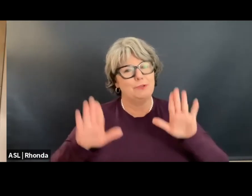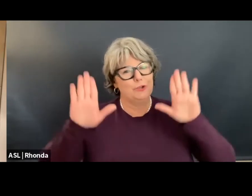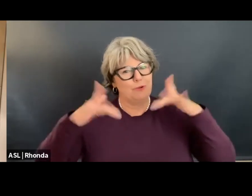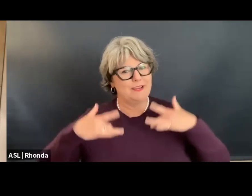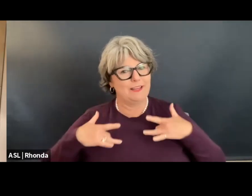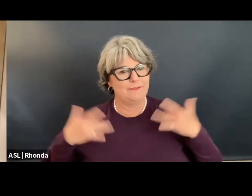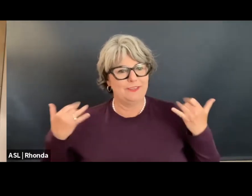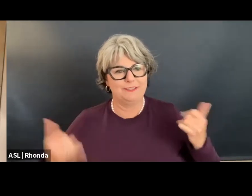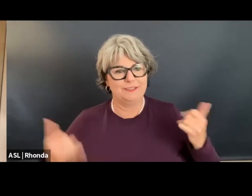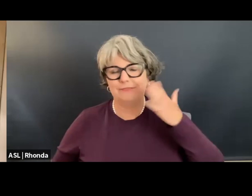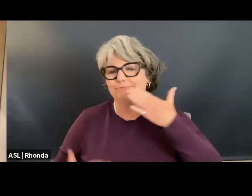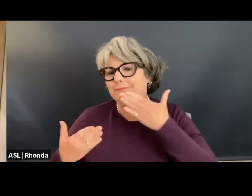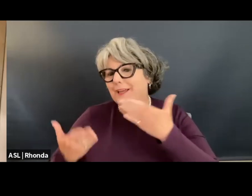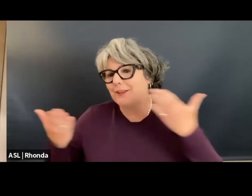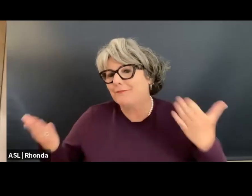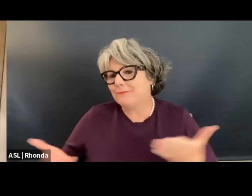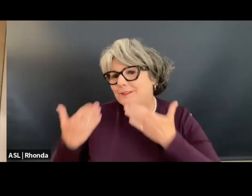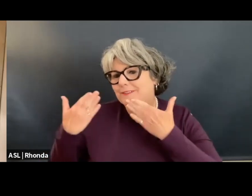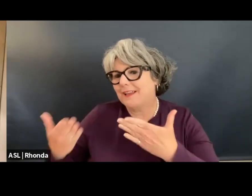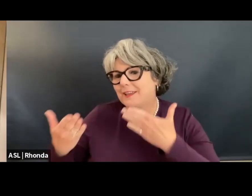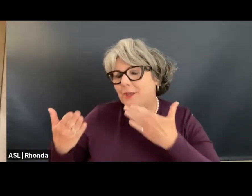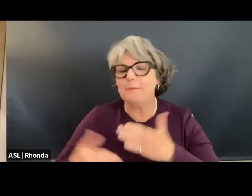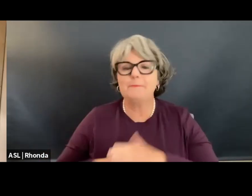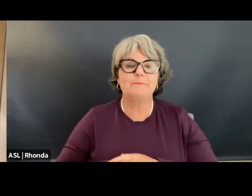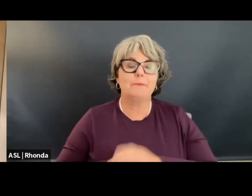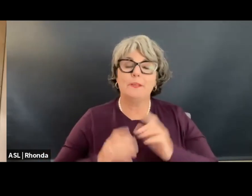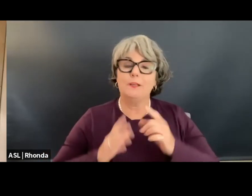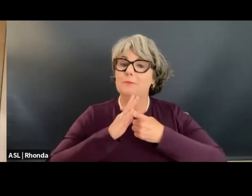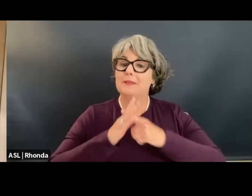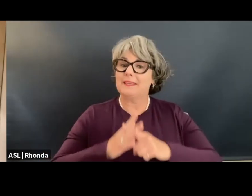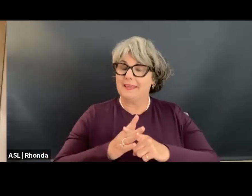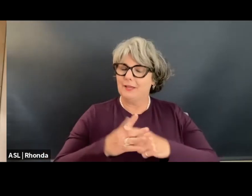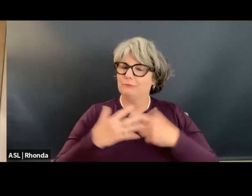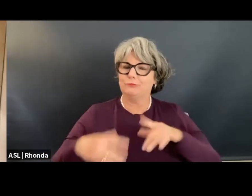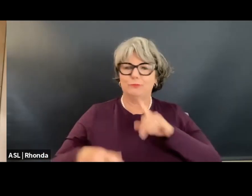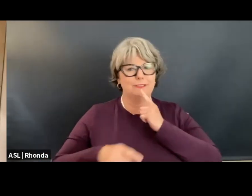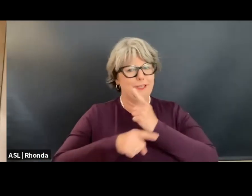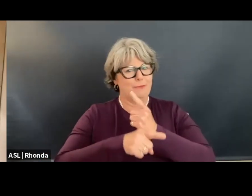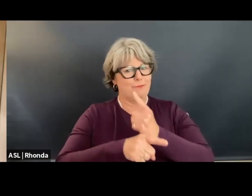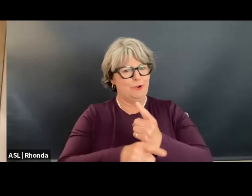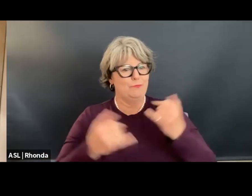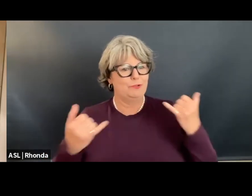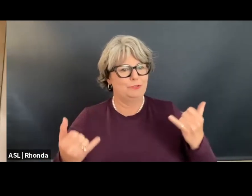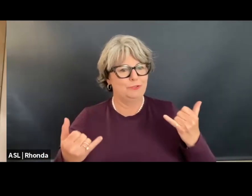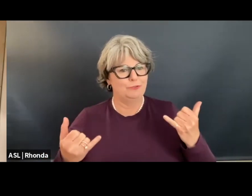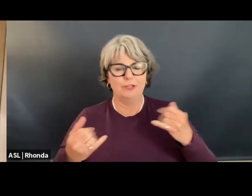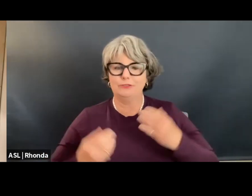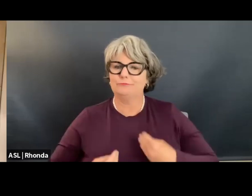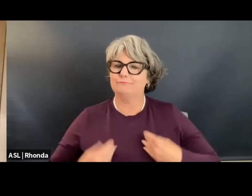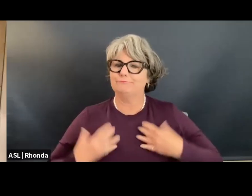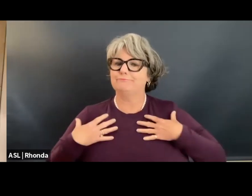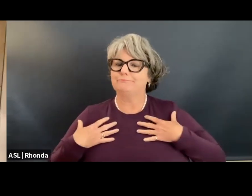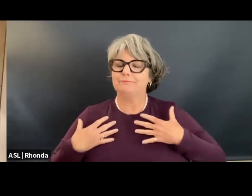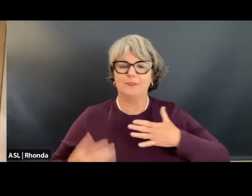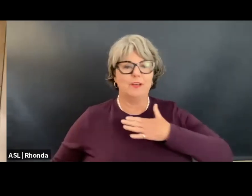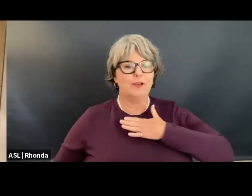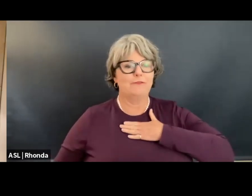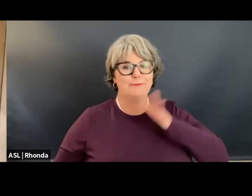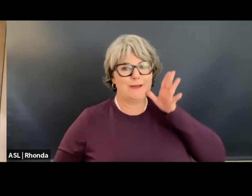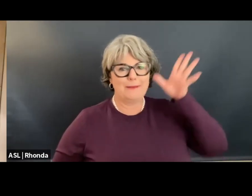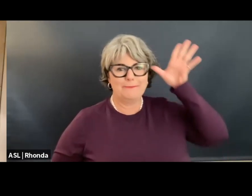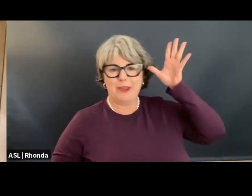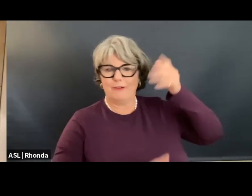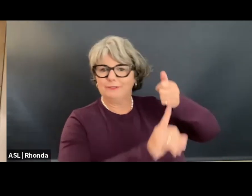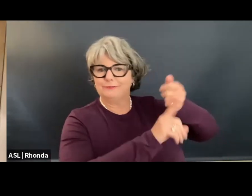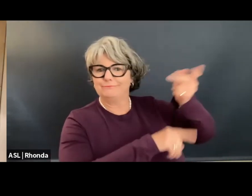event today. Thank you for being here. You know, to start off, I think it's really appropriate to draw some inspiration from my own parents